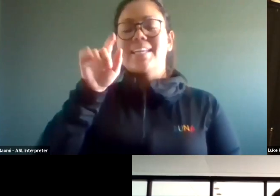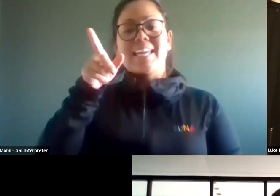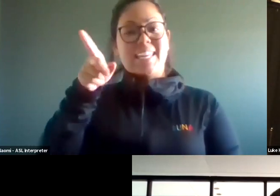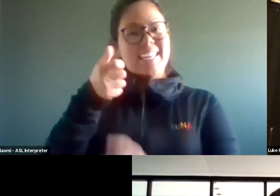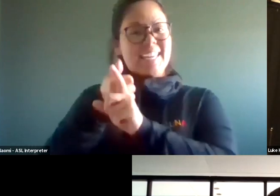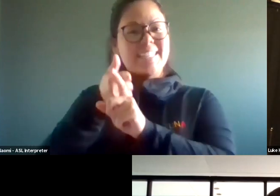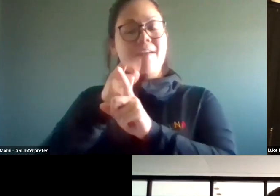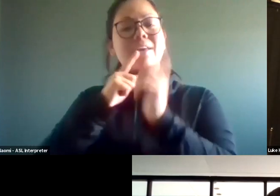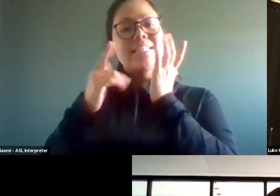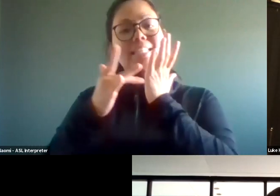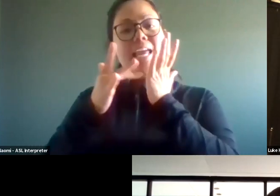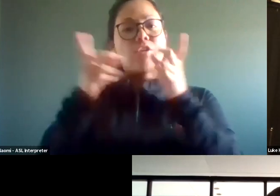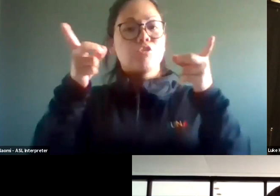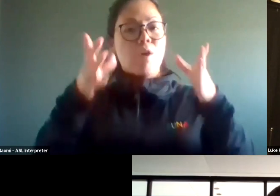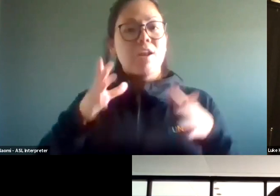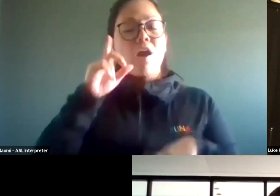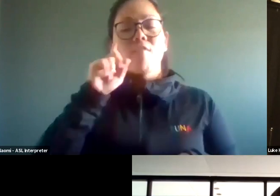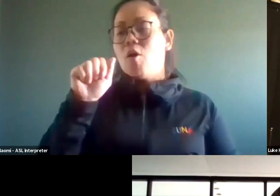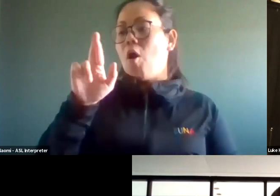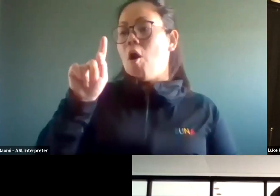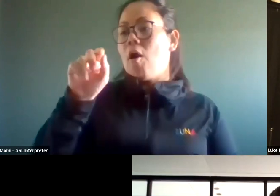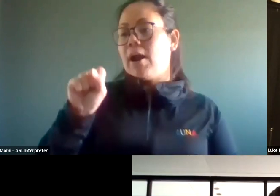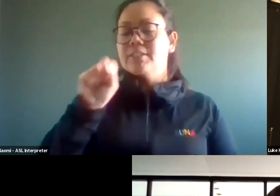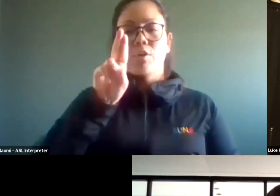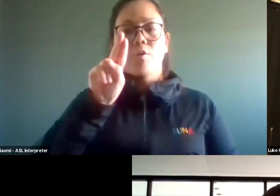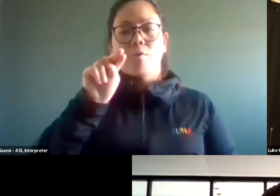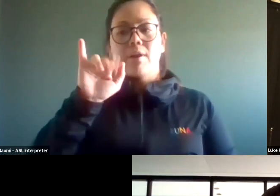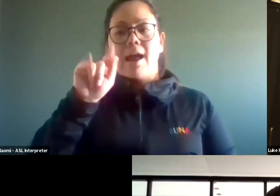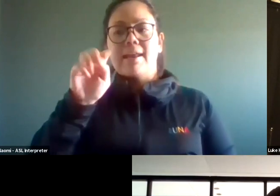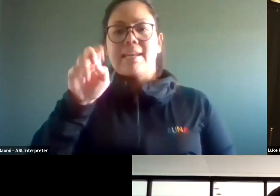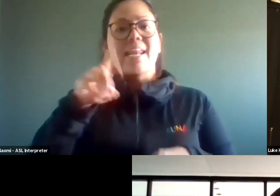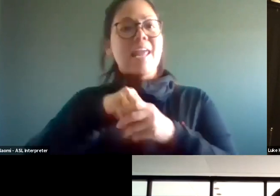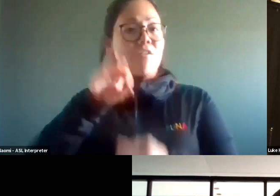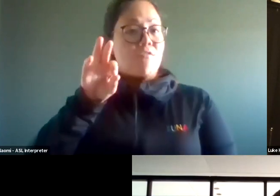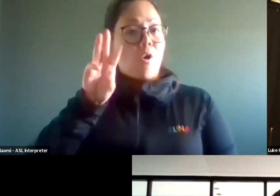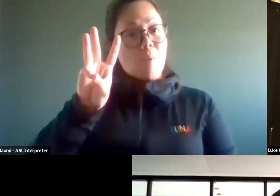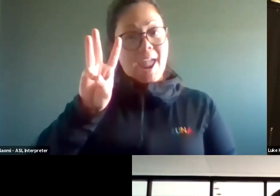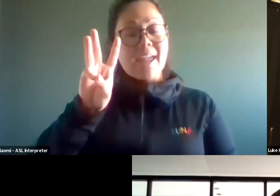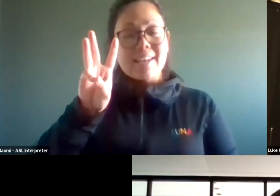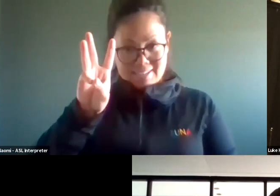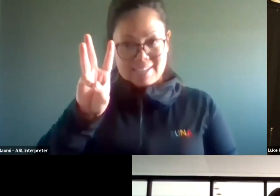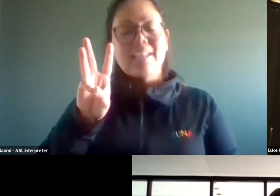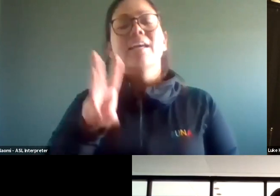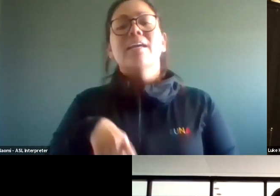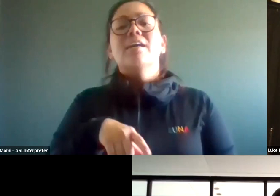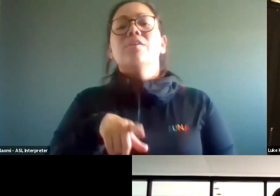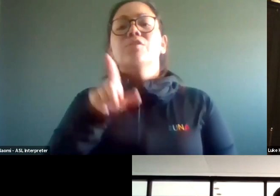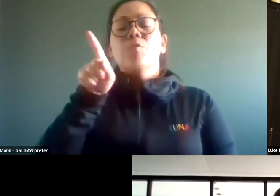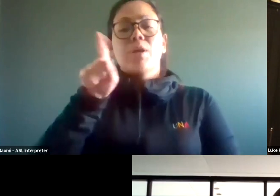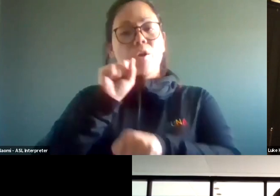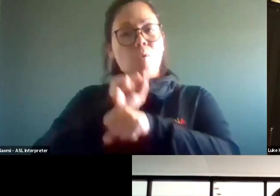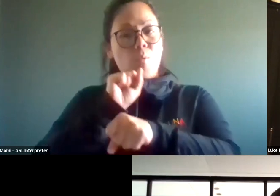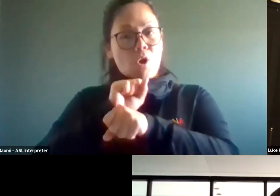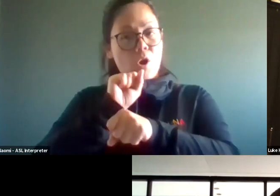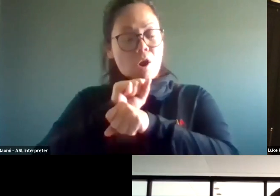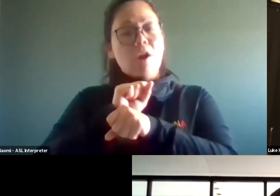the technical director for the arts United of greater Fort Wayne. So before joining that team with arts United, he worked in special